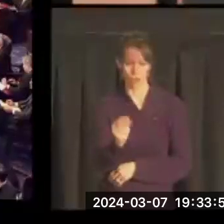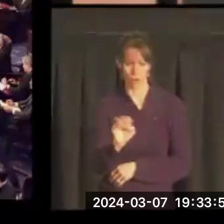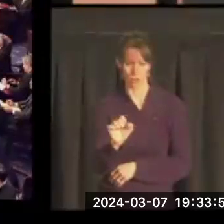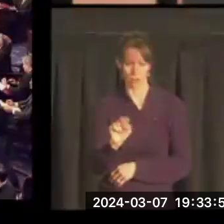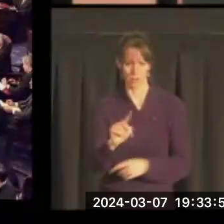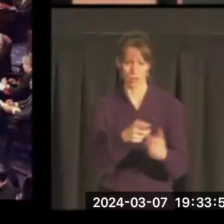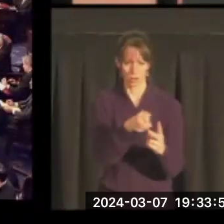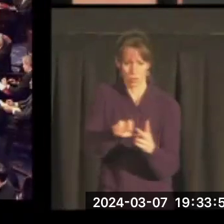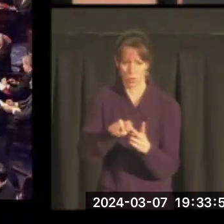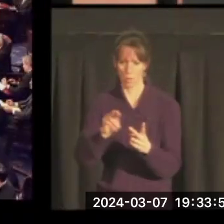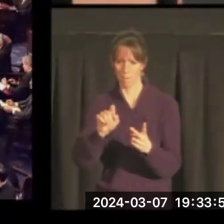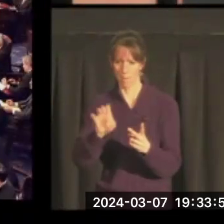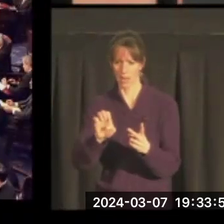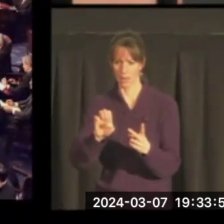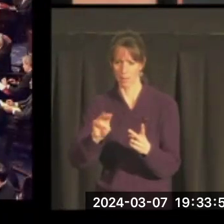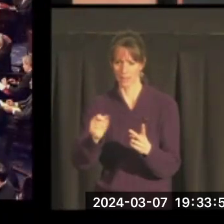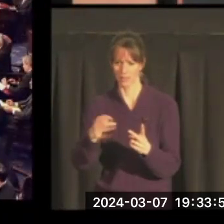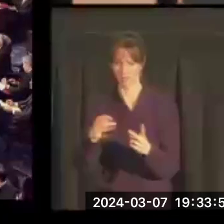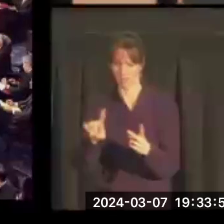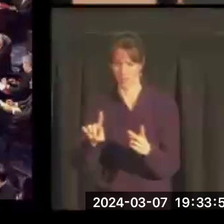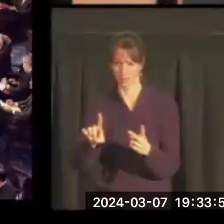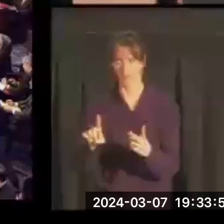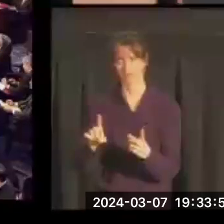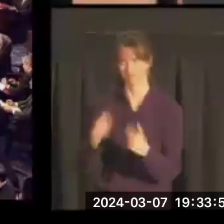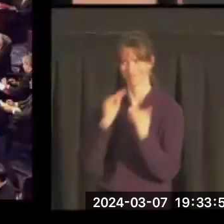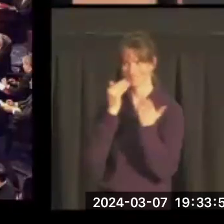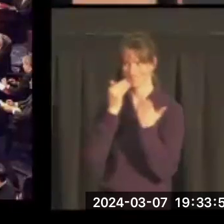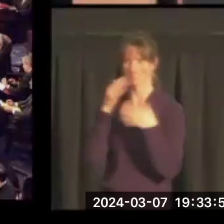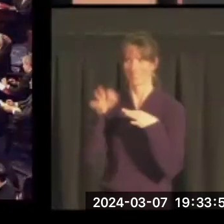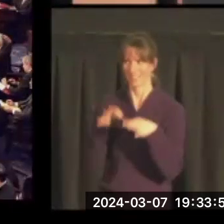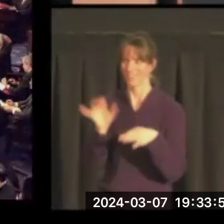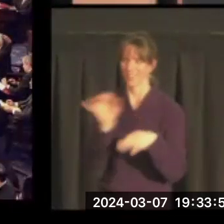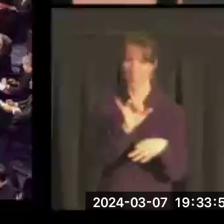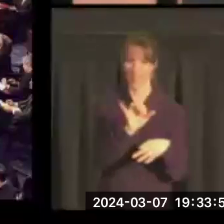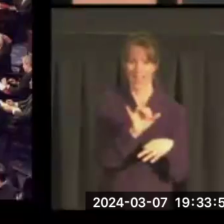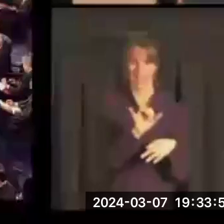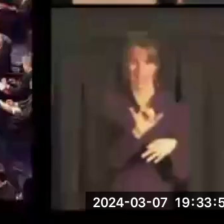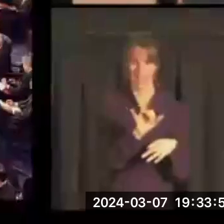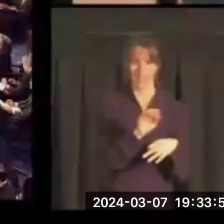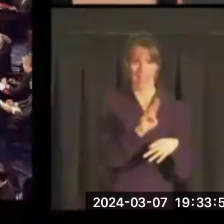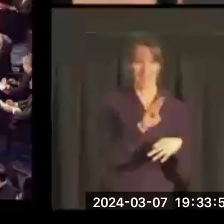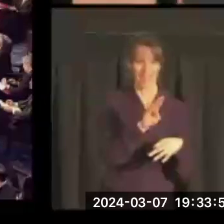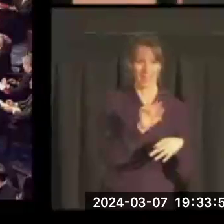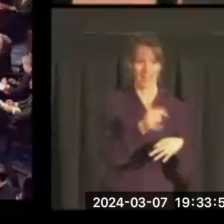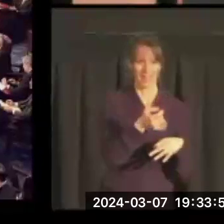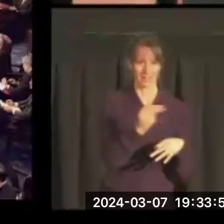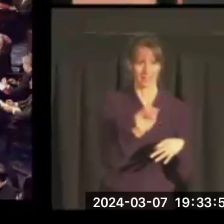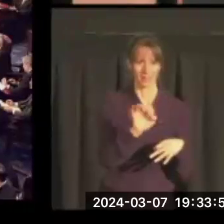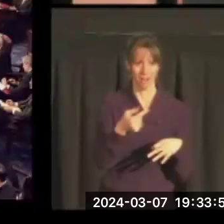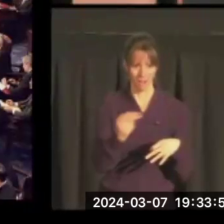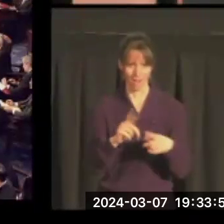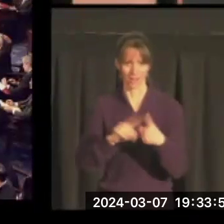Mike Mansfield? And he smiled and he said, I'll tell you exactly. It was like going from Genghis Khan to St. Francis of Assisi.